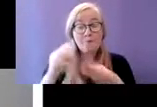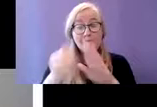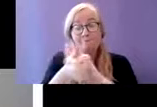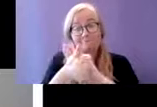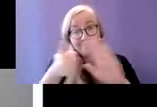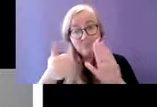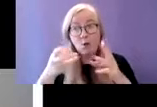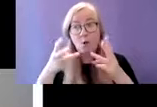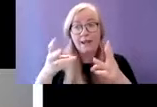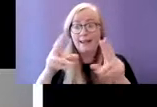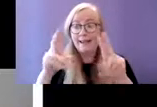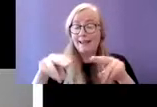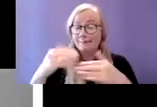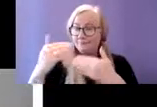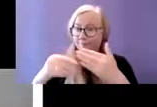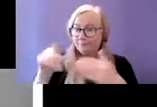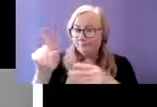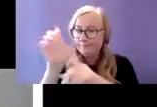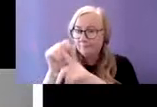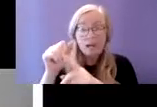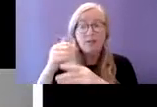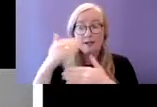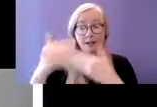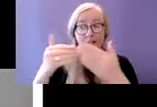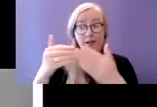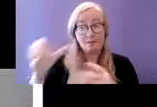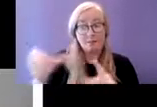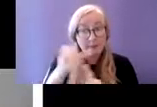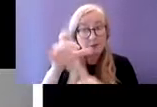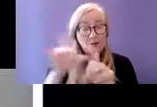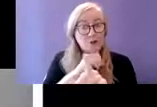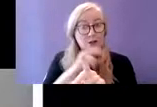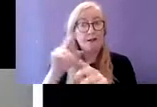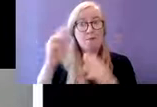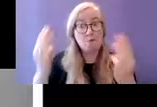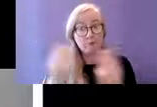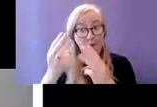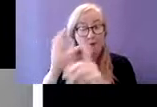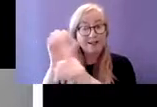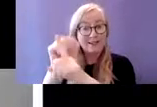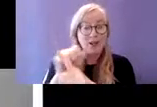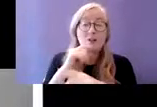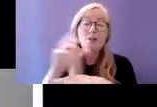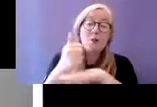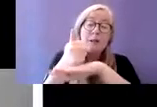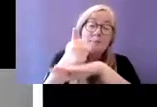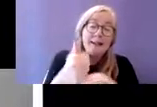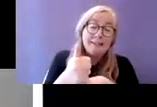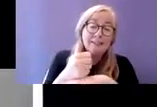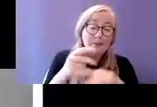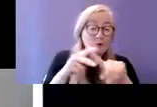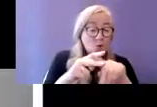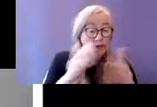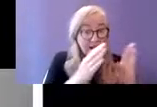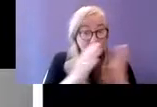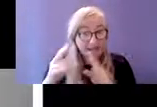kind of basic tools have been proven to be very useful in terms of conditions like depression